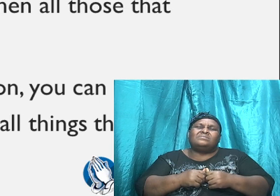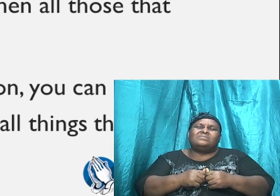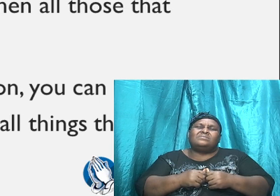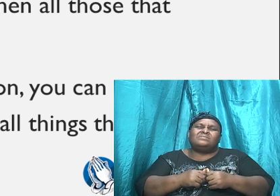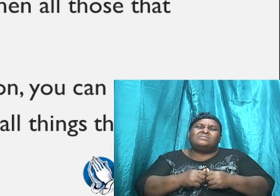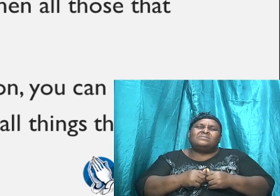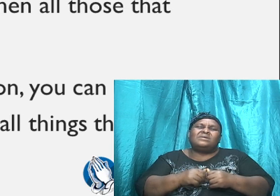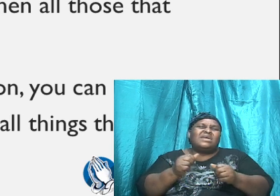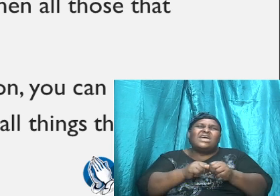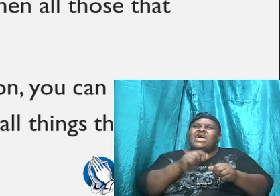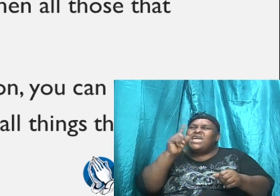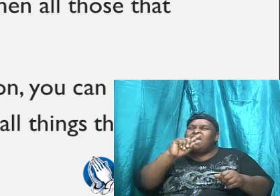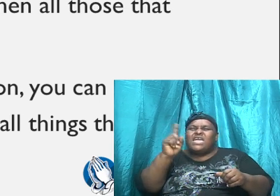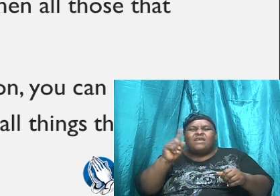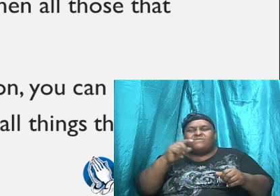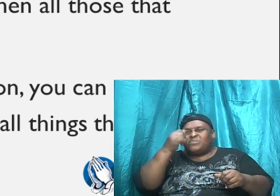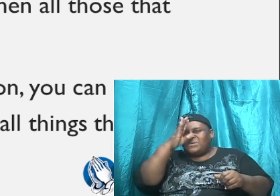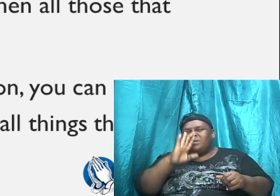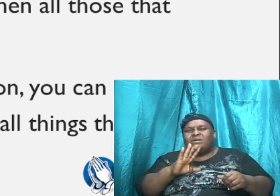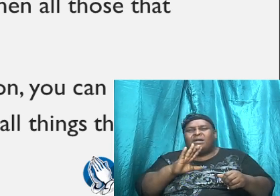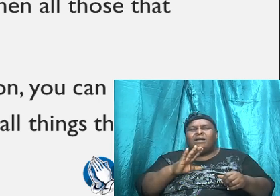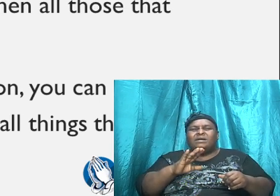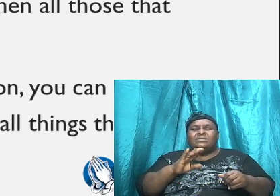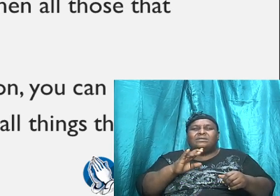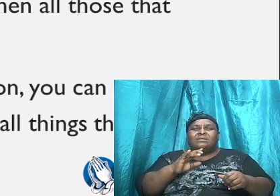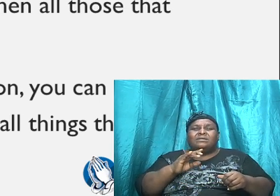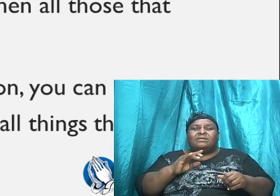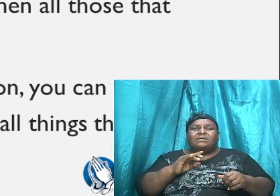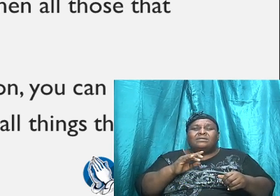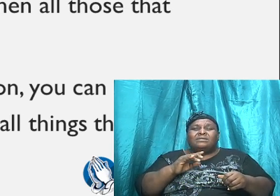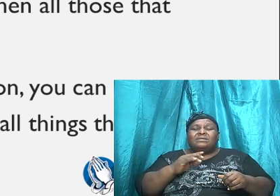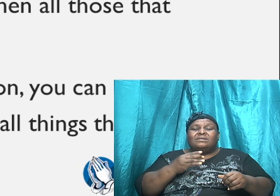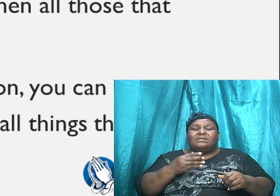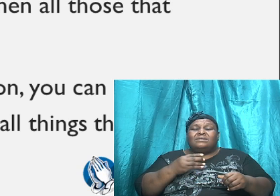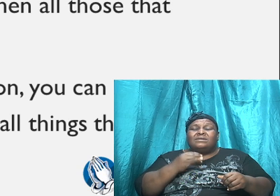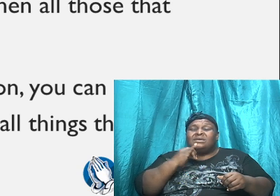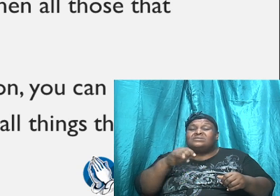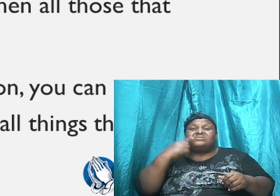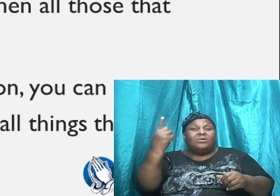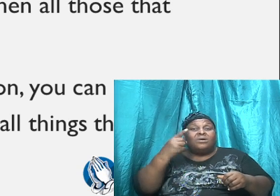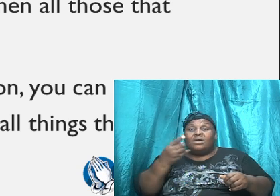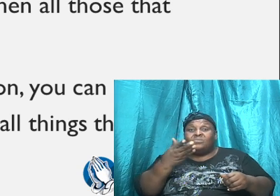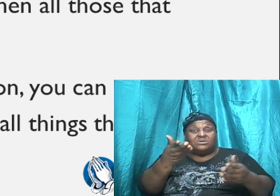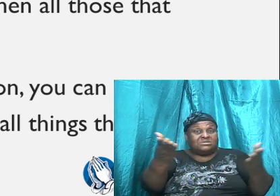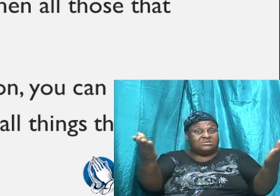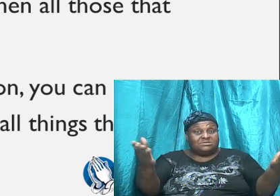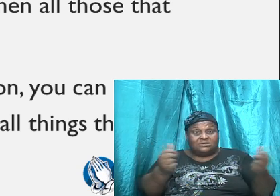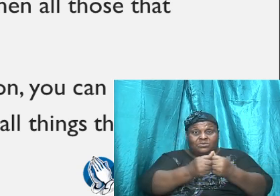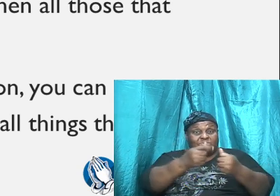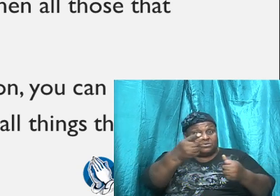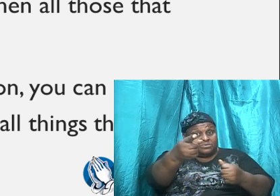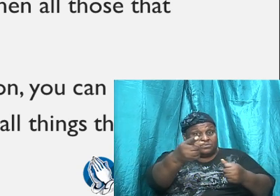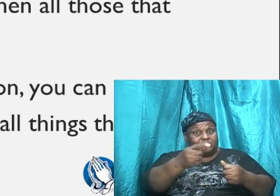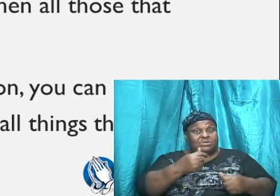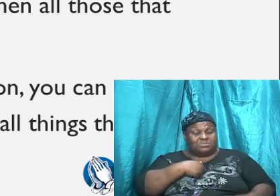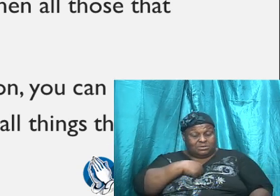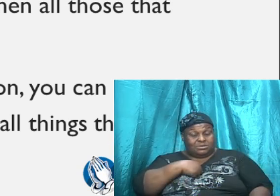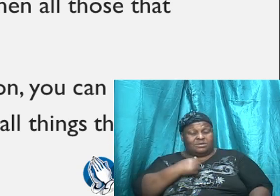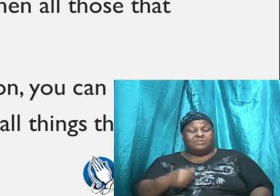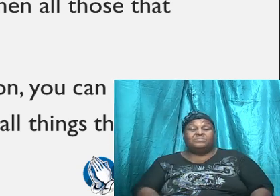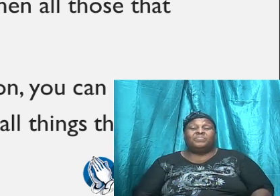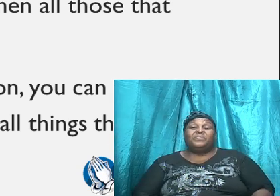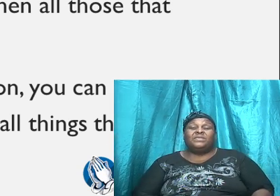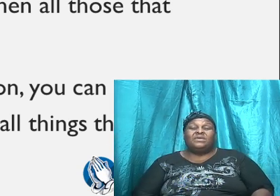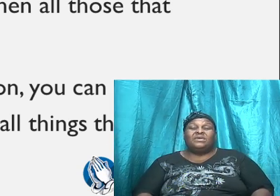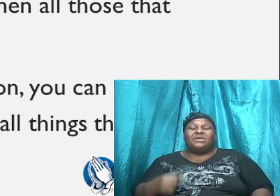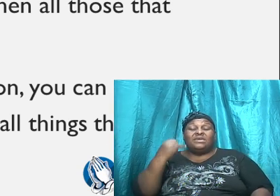with you all the time. You know, if this God is for you, if he is